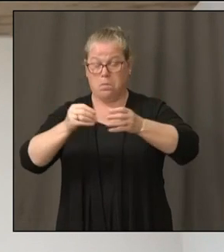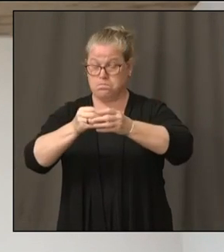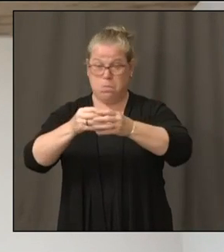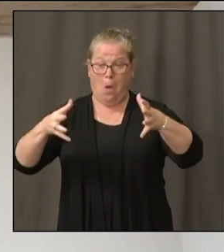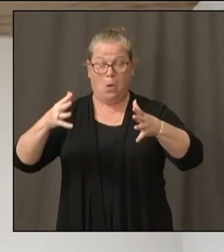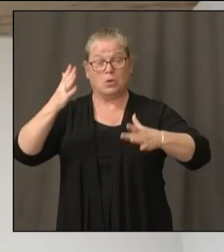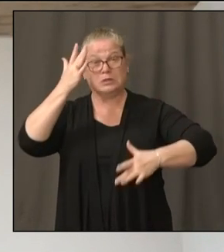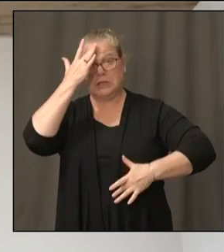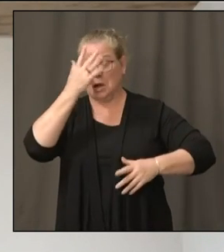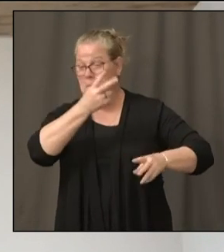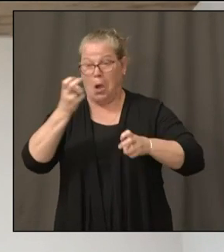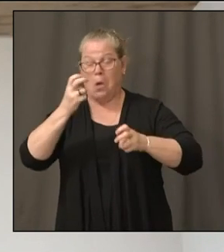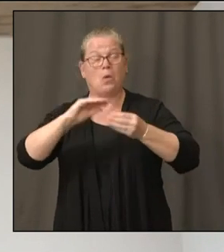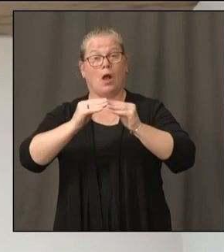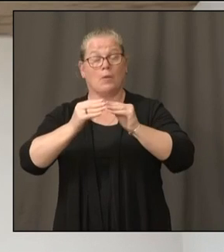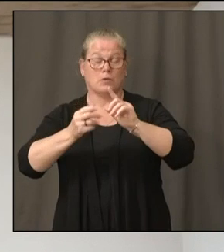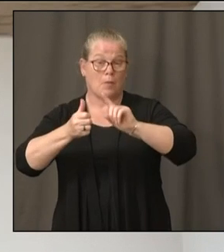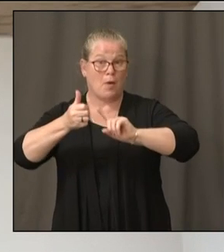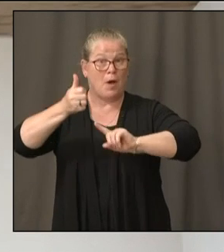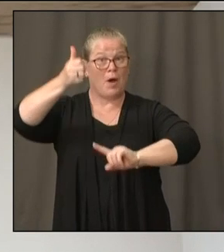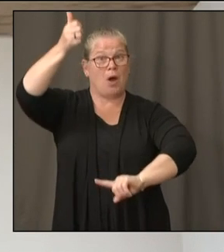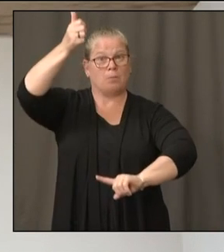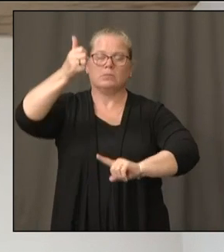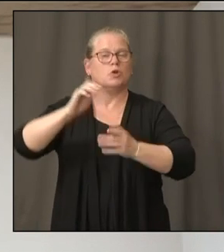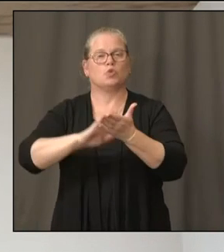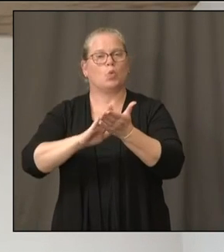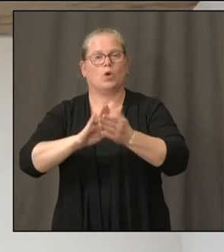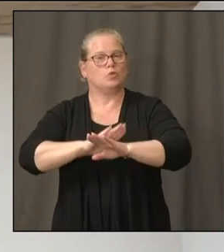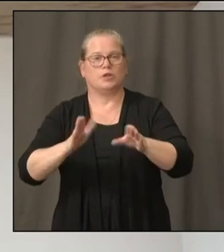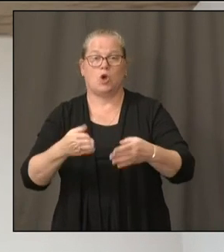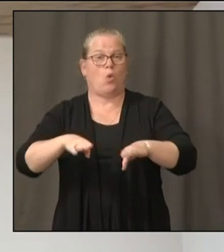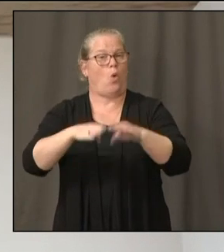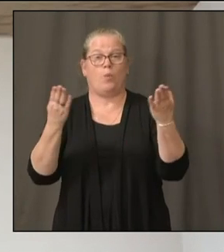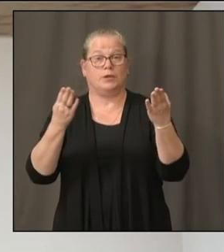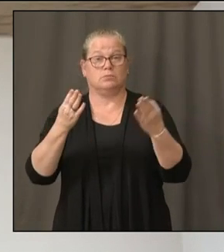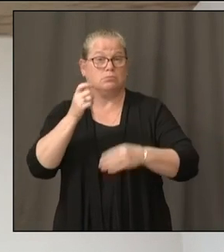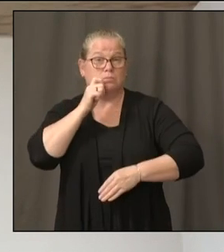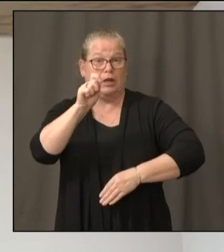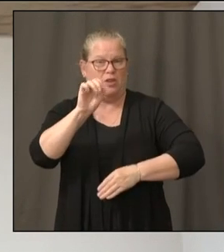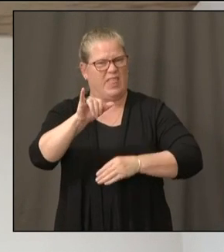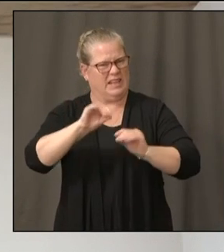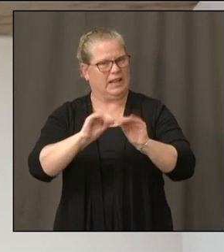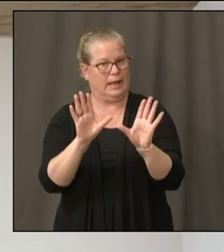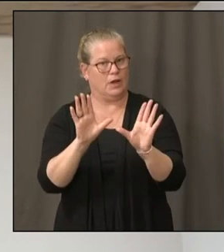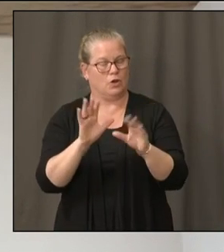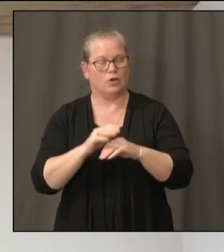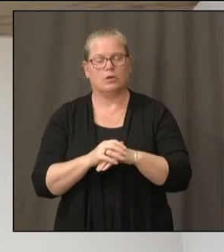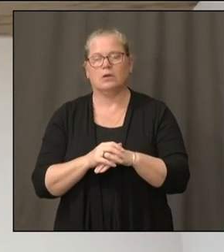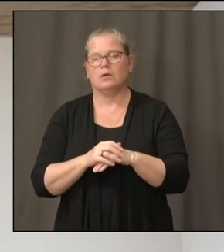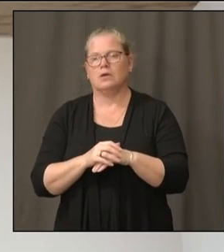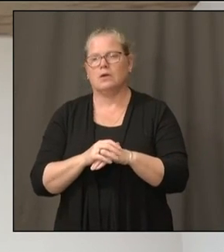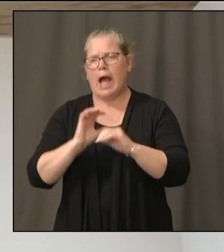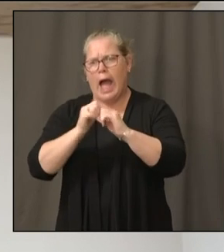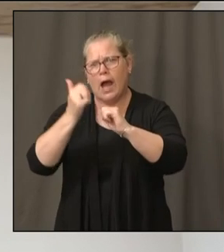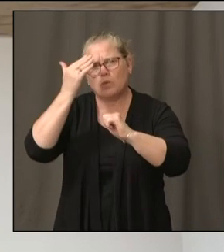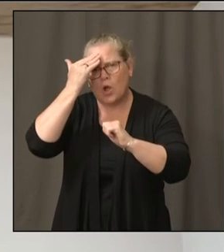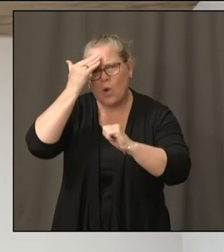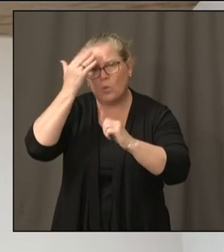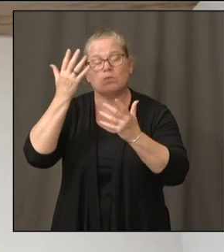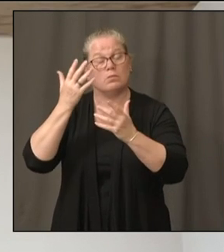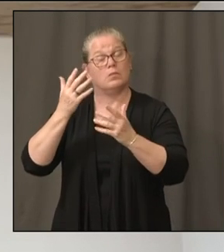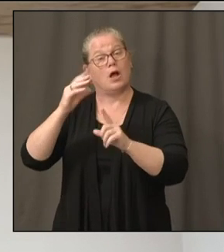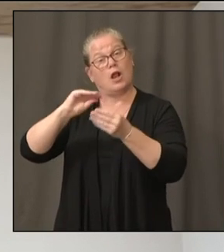How to determine when that happens. One of the best measures for that is to look at the percentage of tests